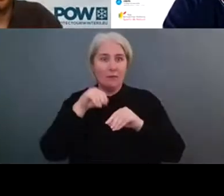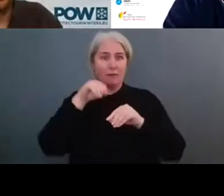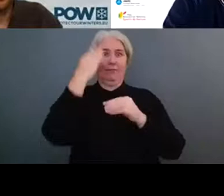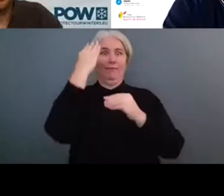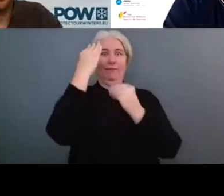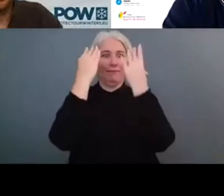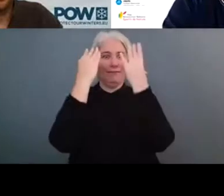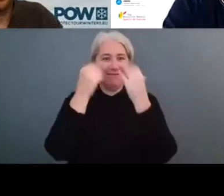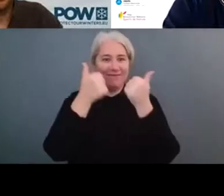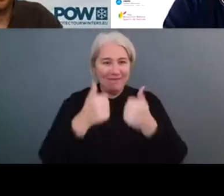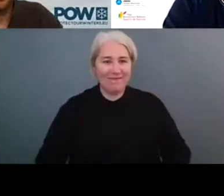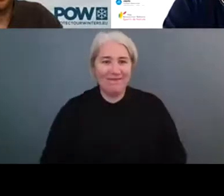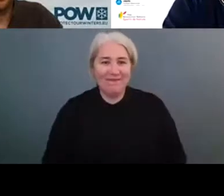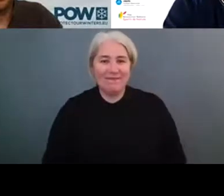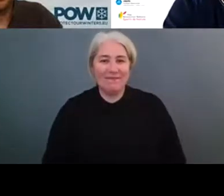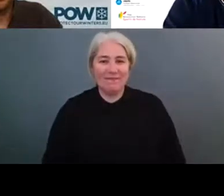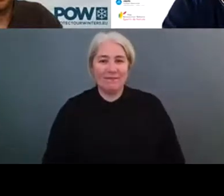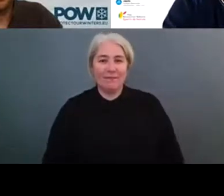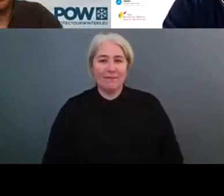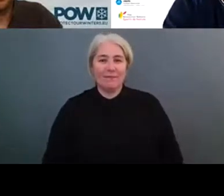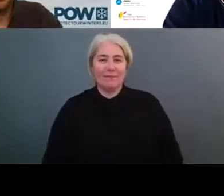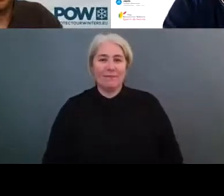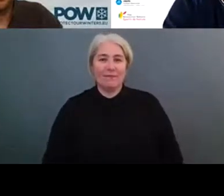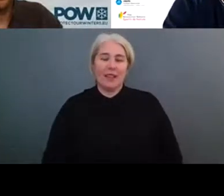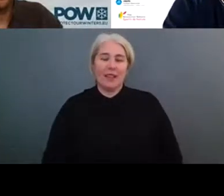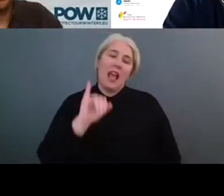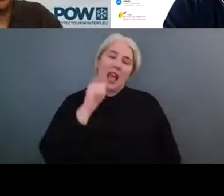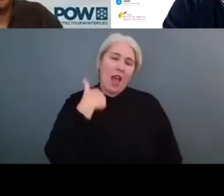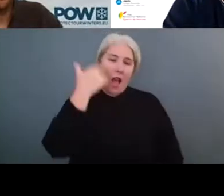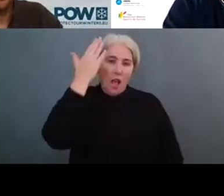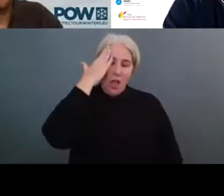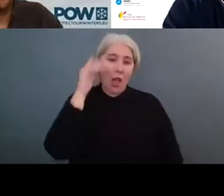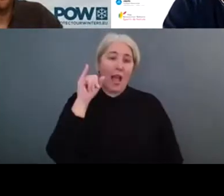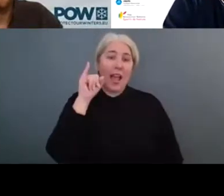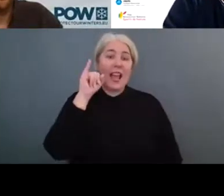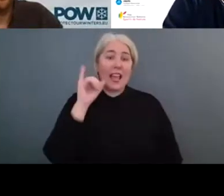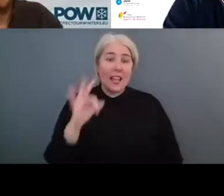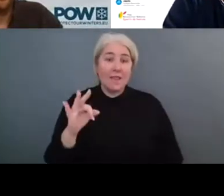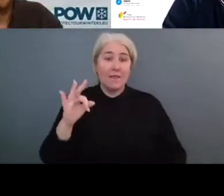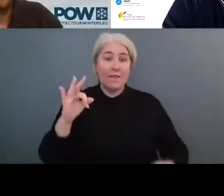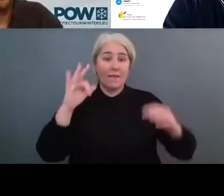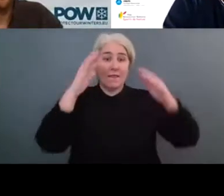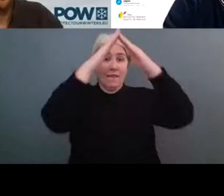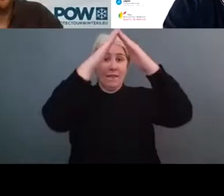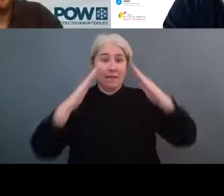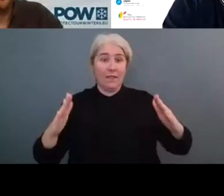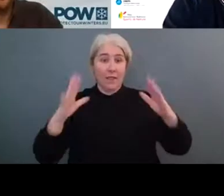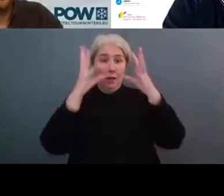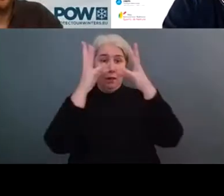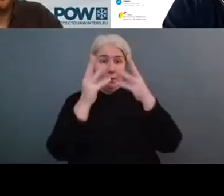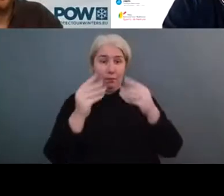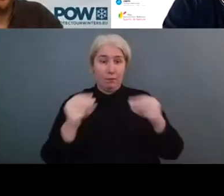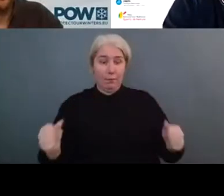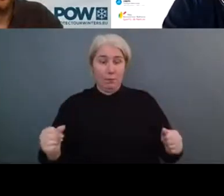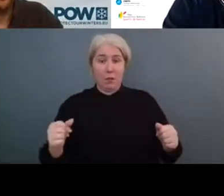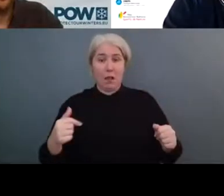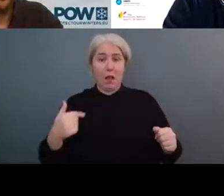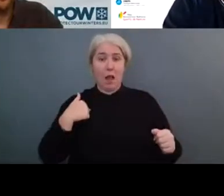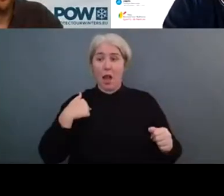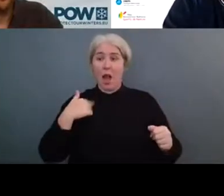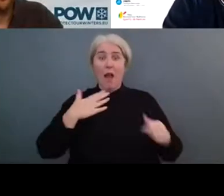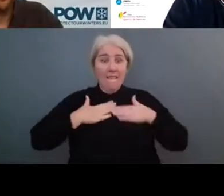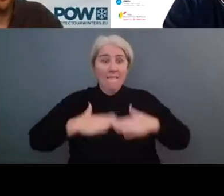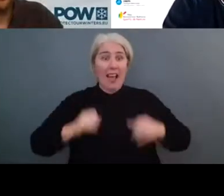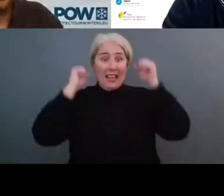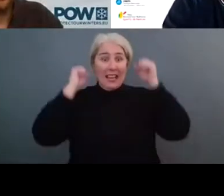of the skiing being the least of a problem when we can't do it anymore, because we will have much more trouble in our